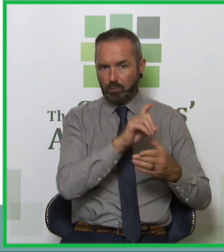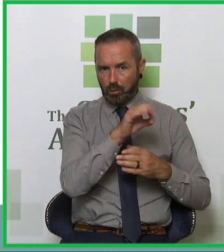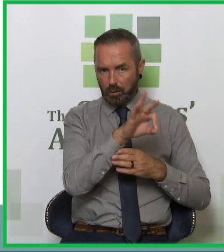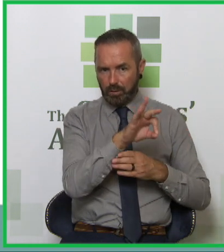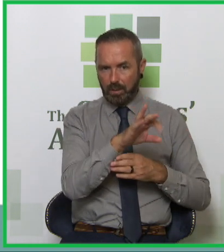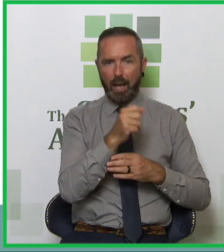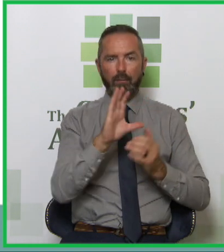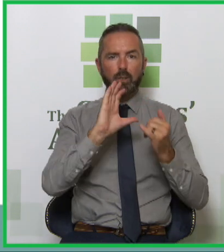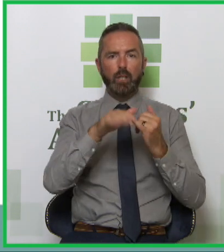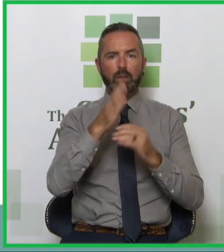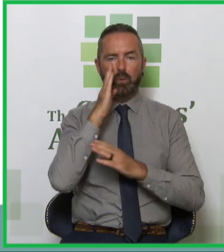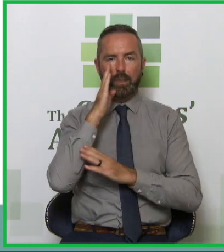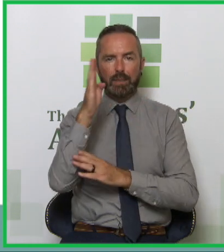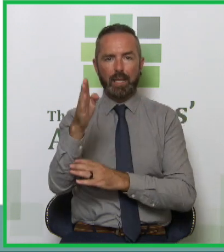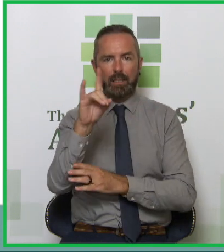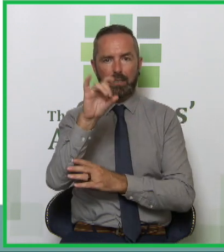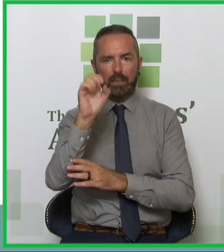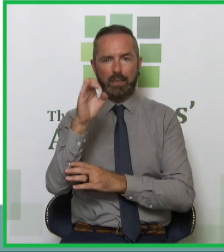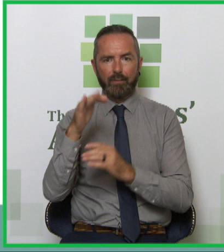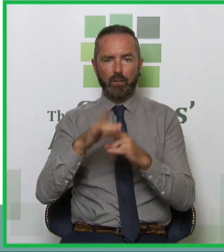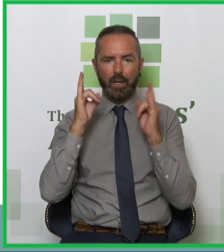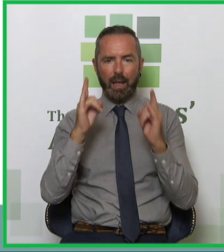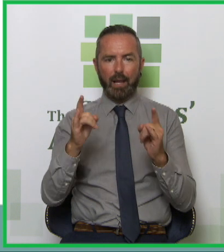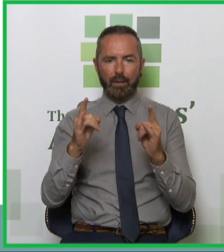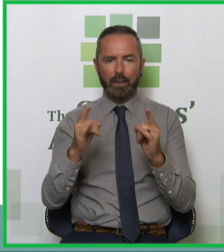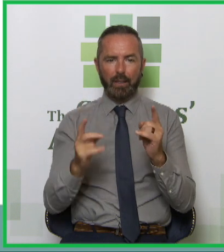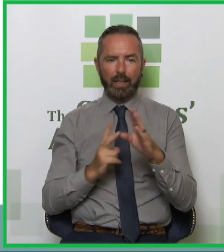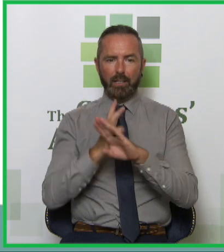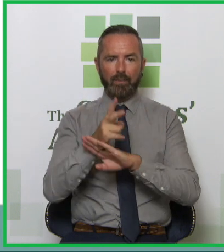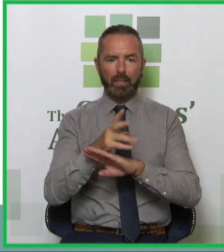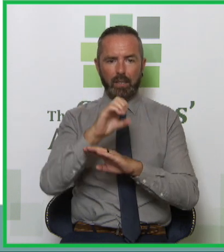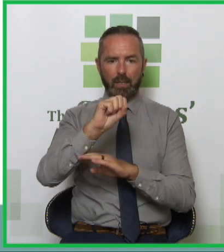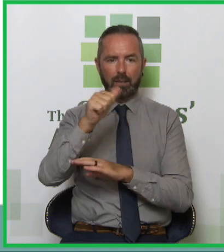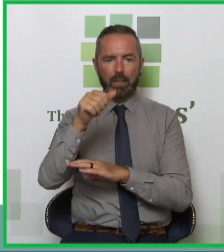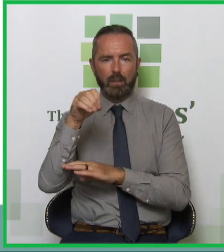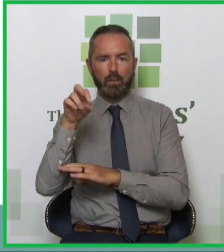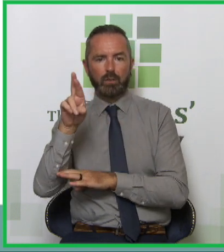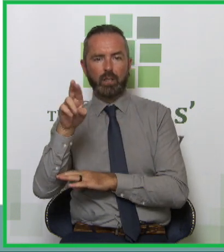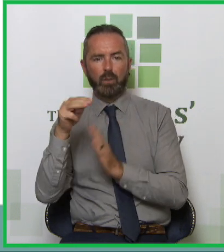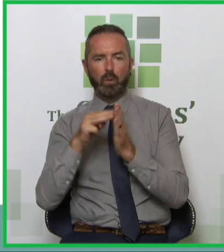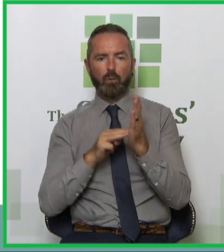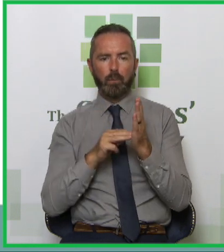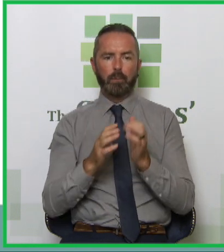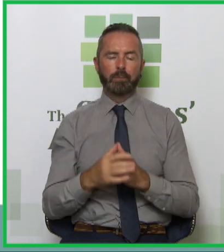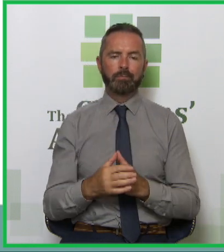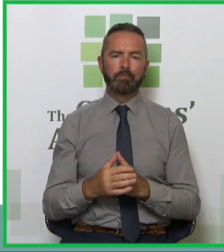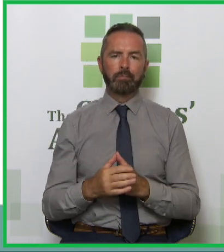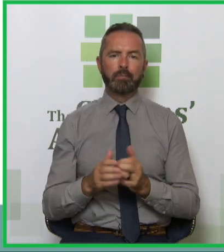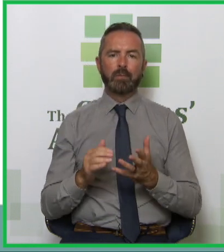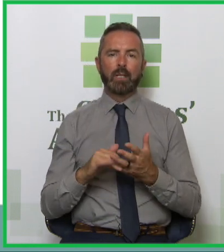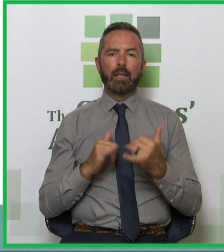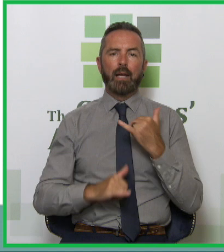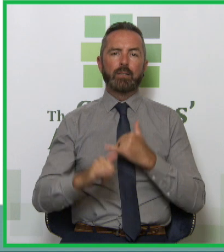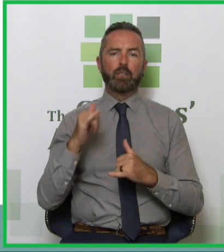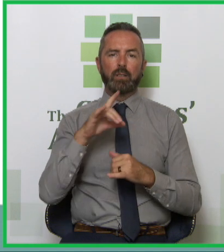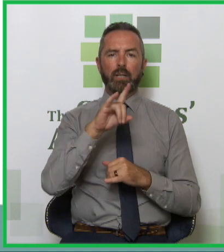HSE for a health intervention and that health intervention is the HSE SARE programme. So last year the HSE